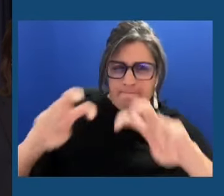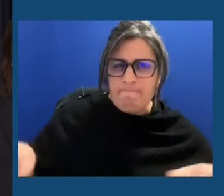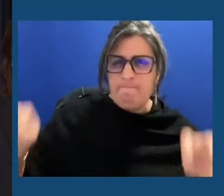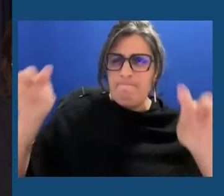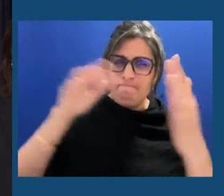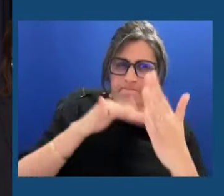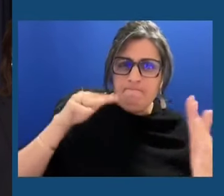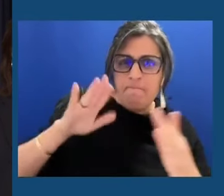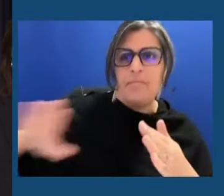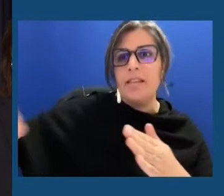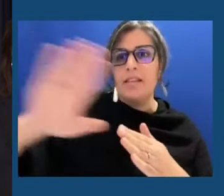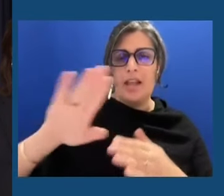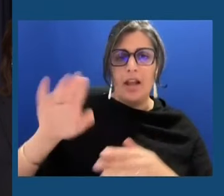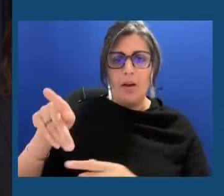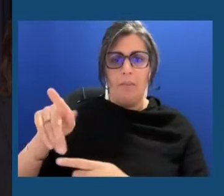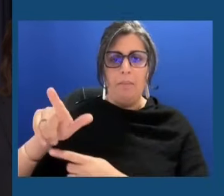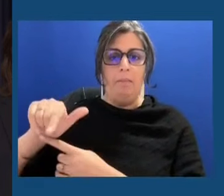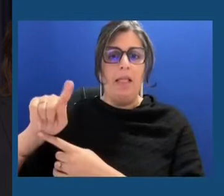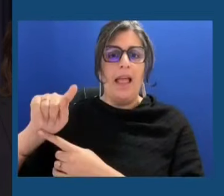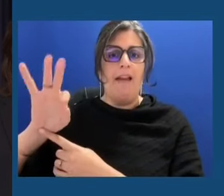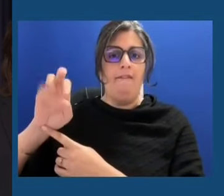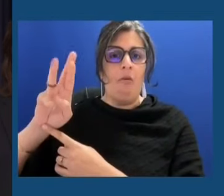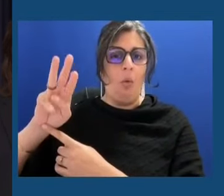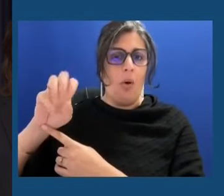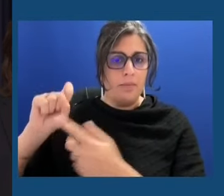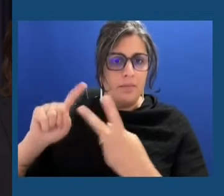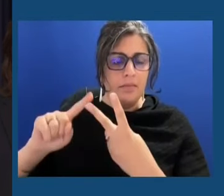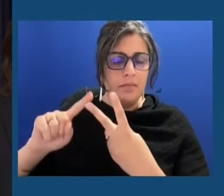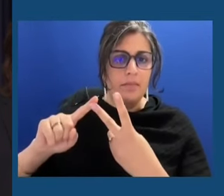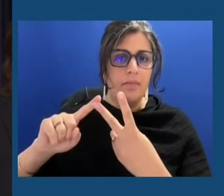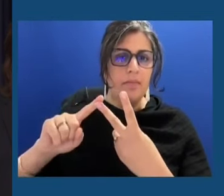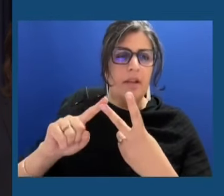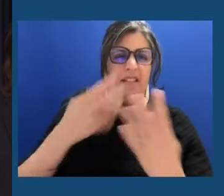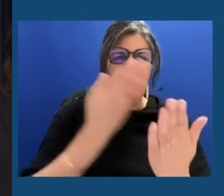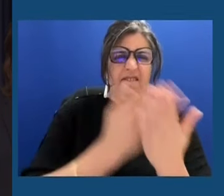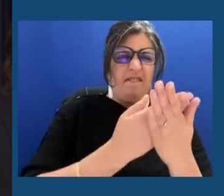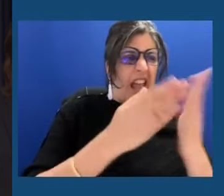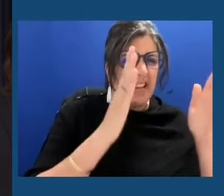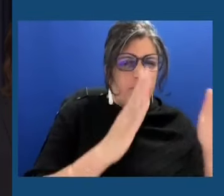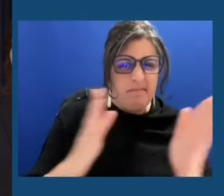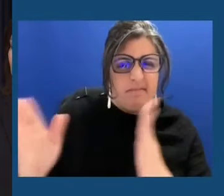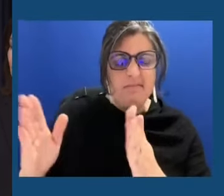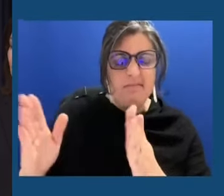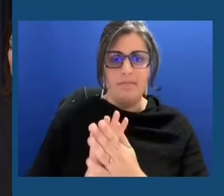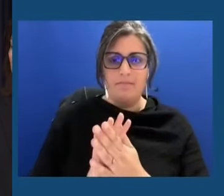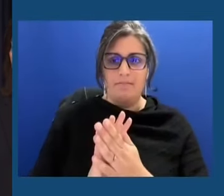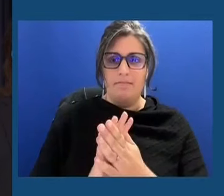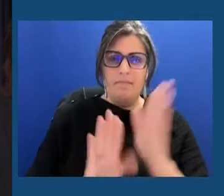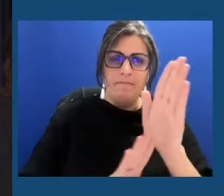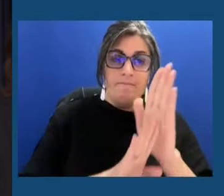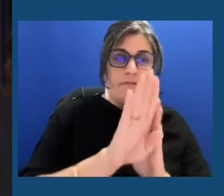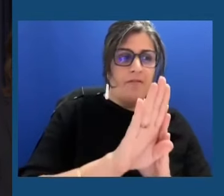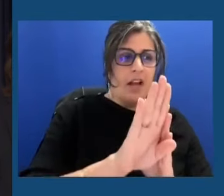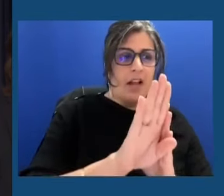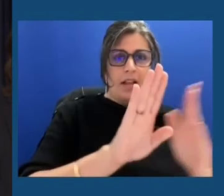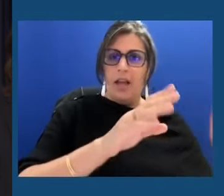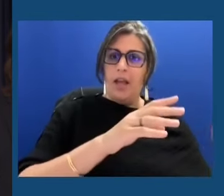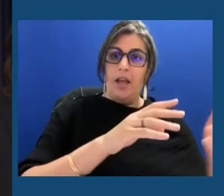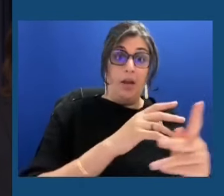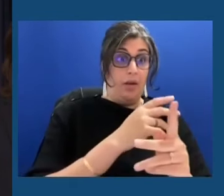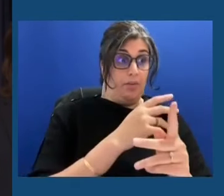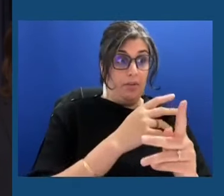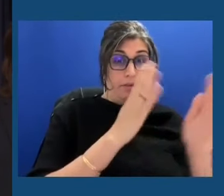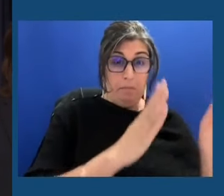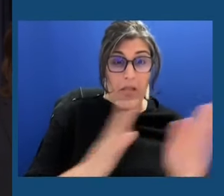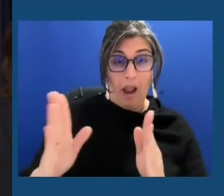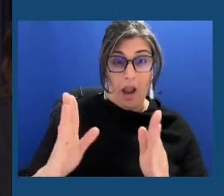identified certain possibilities, fact patterns. We've created contingency plans. So